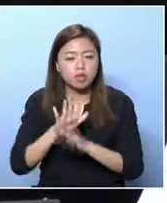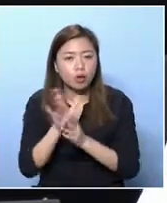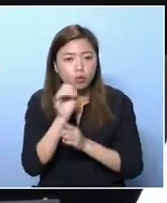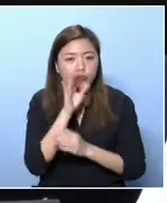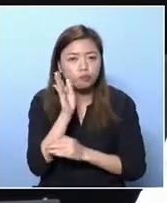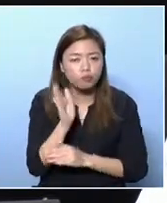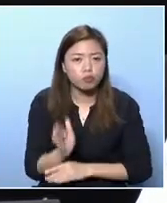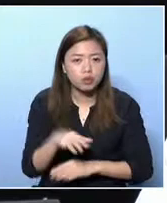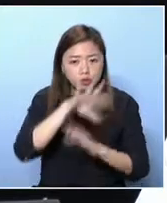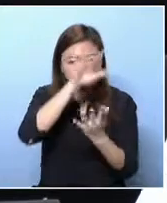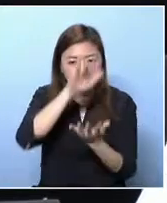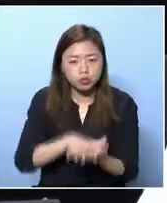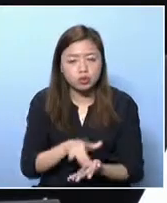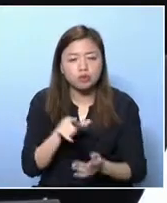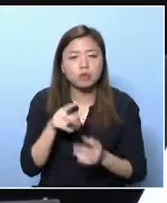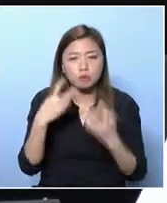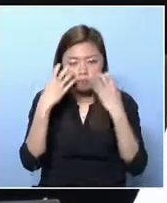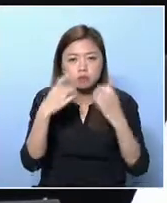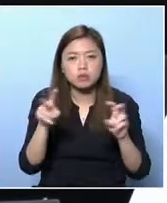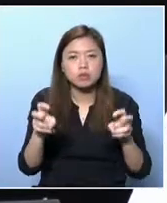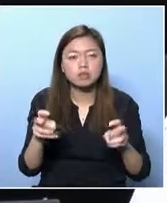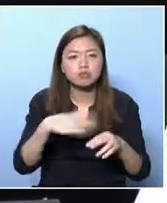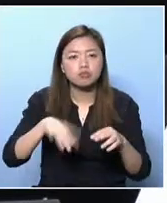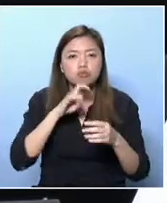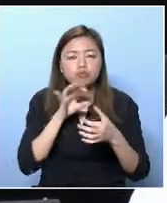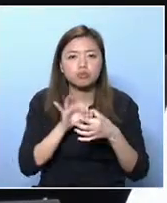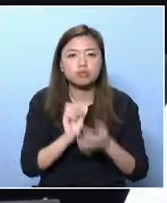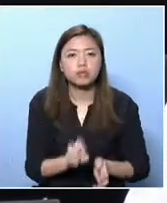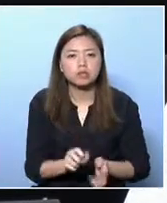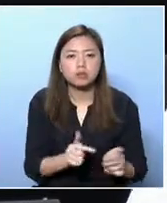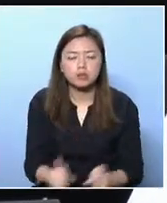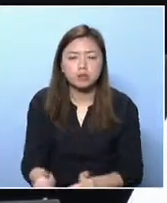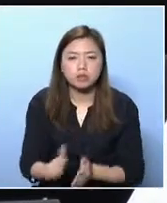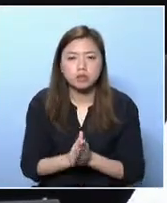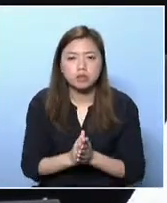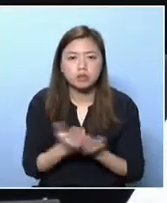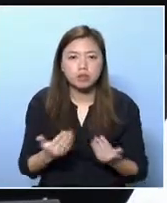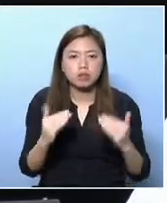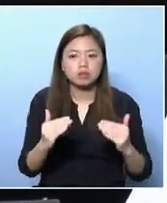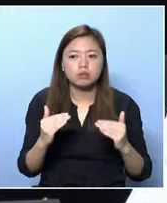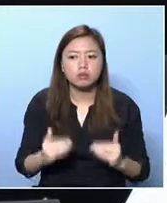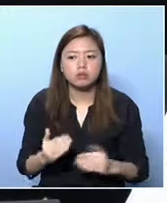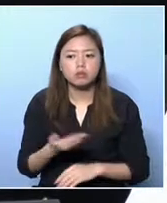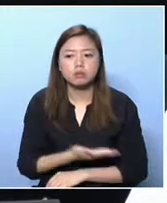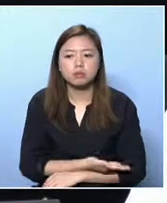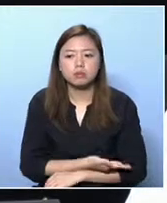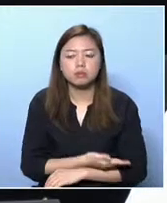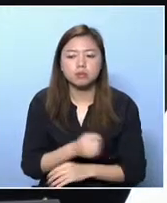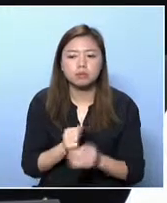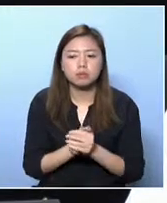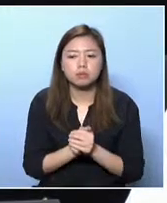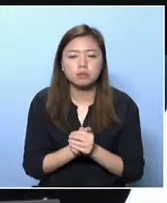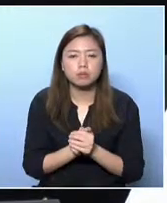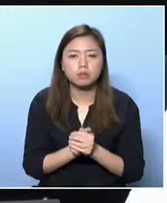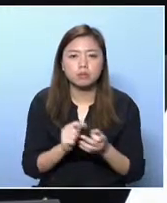heard these things. But we have been paying attention to these issues. And, well, we know the speaking